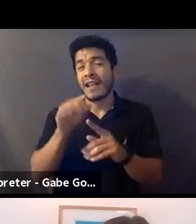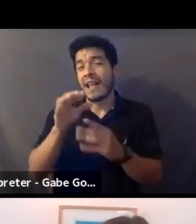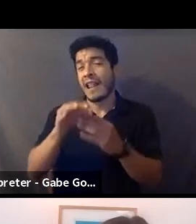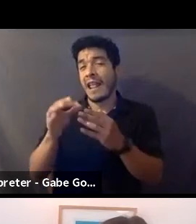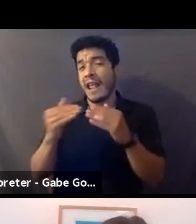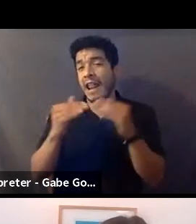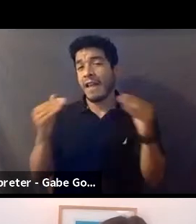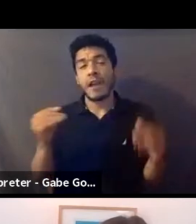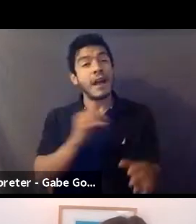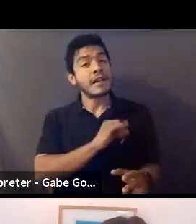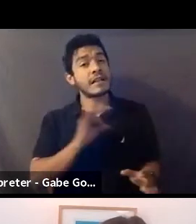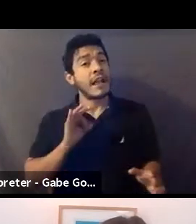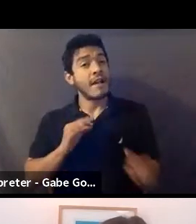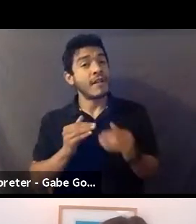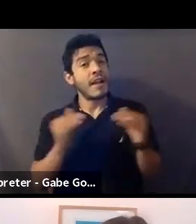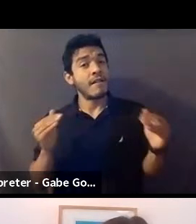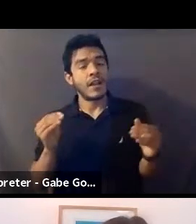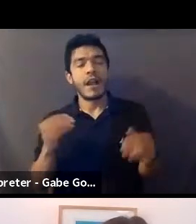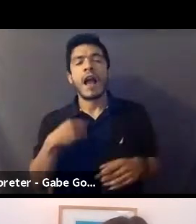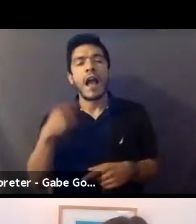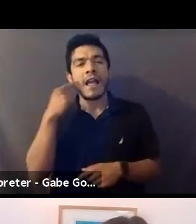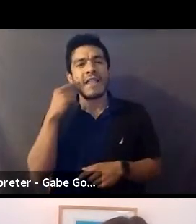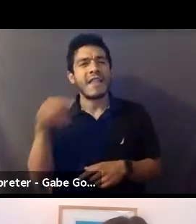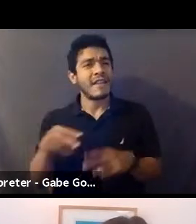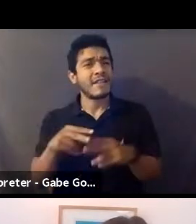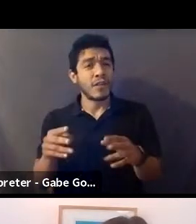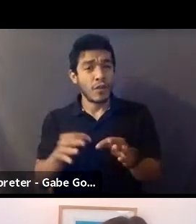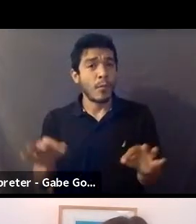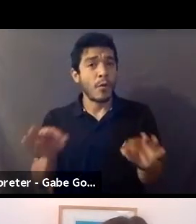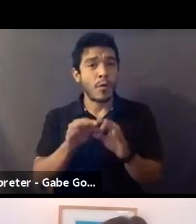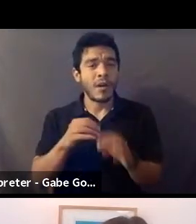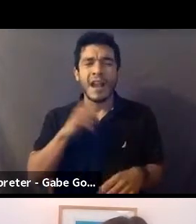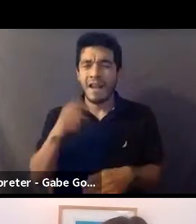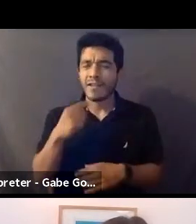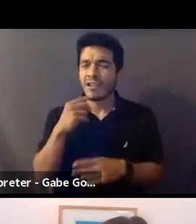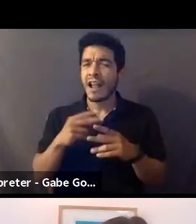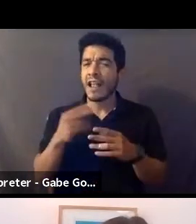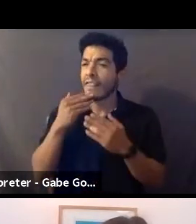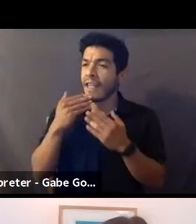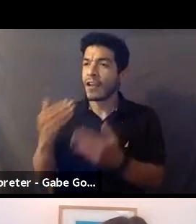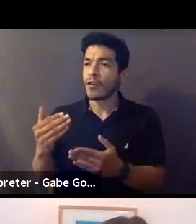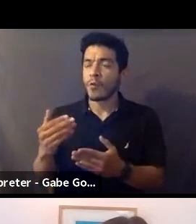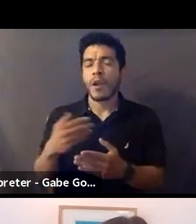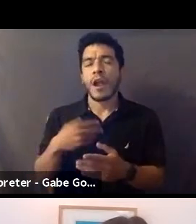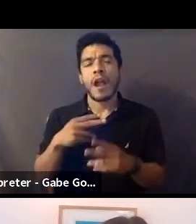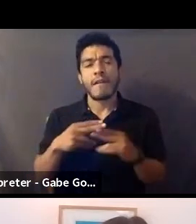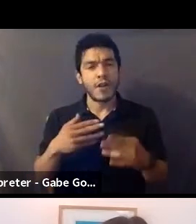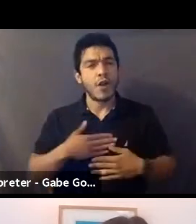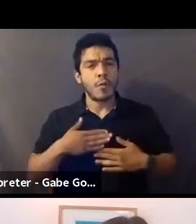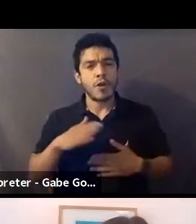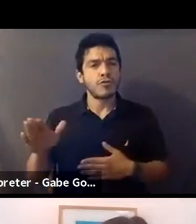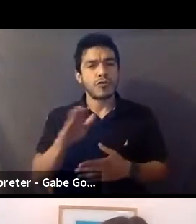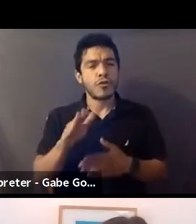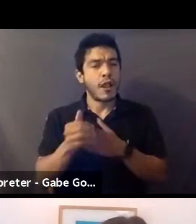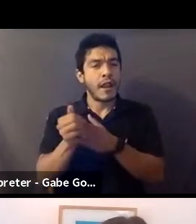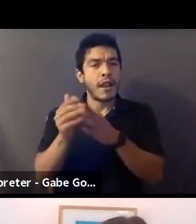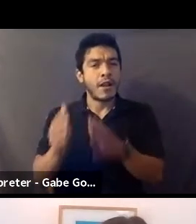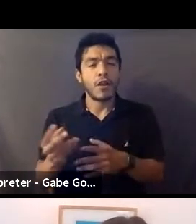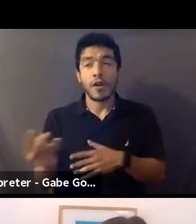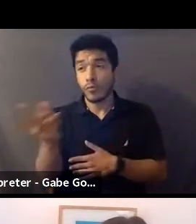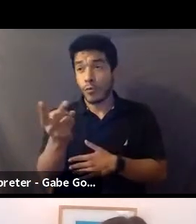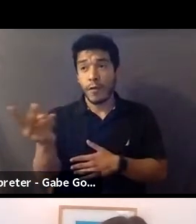something that's very important. And I have to say how much I appreciate, uh, the leaders, the two of you and the others who have been working,